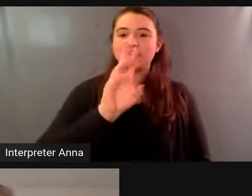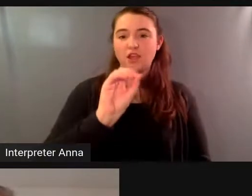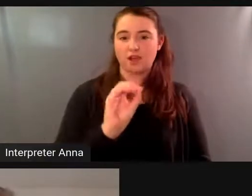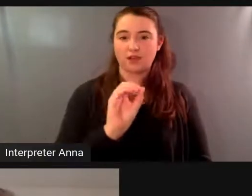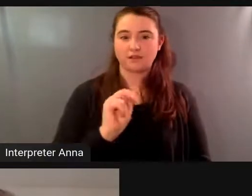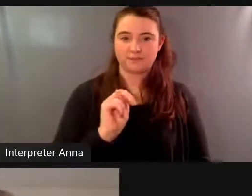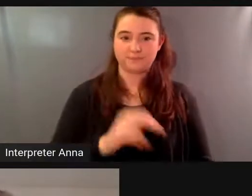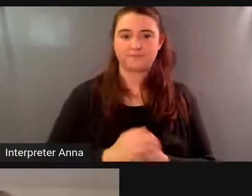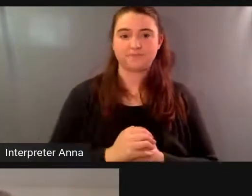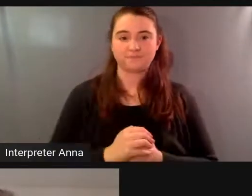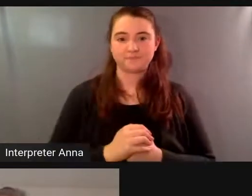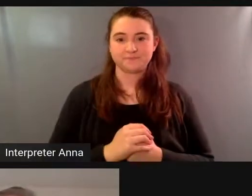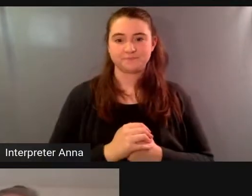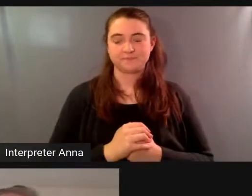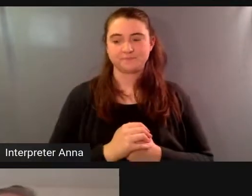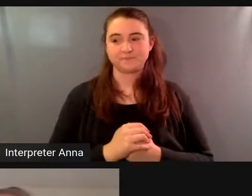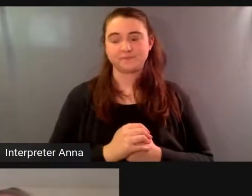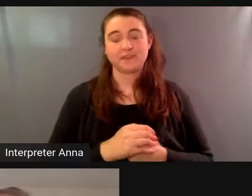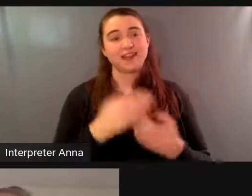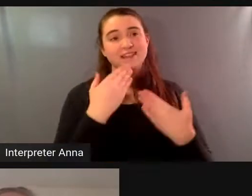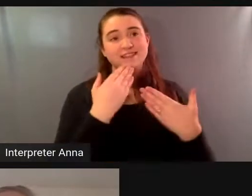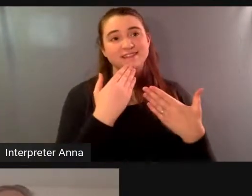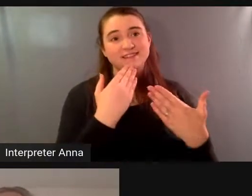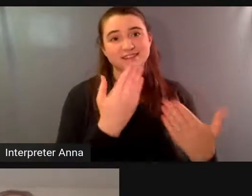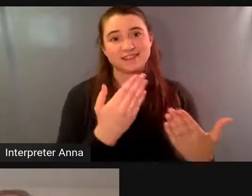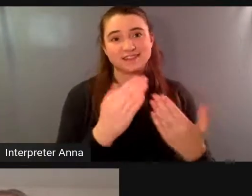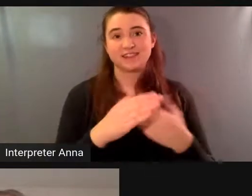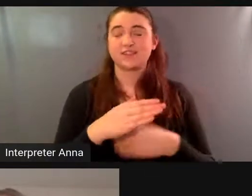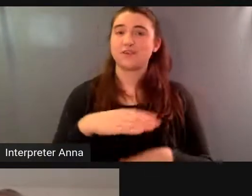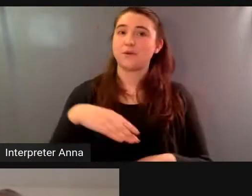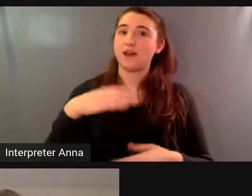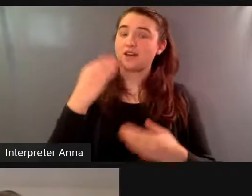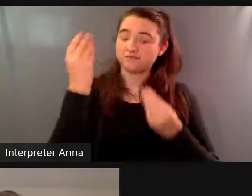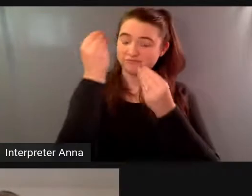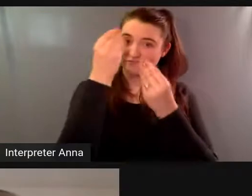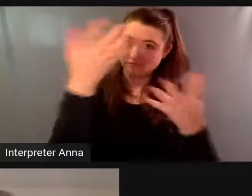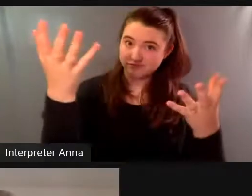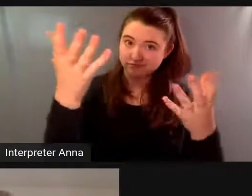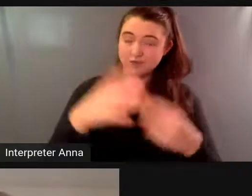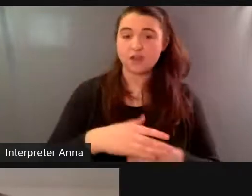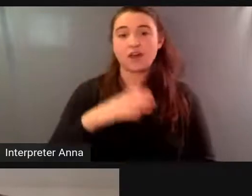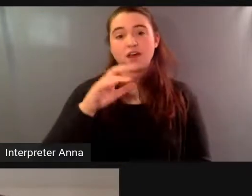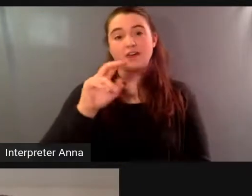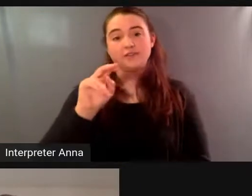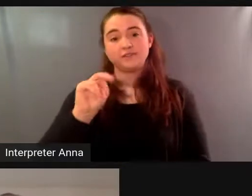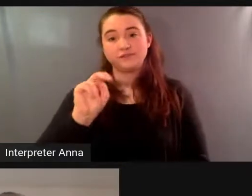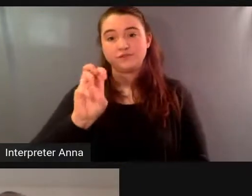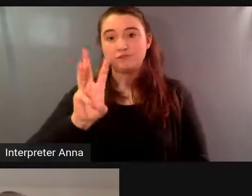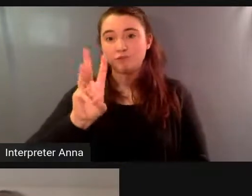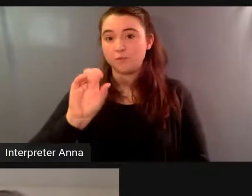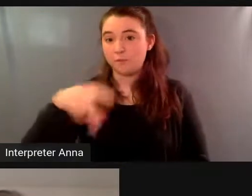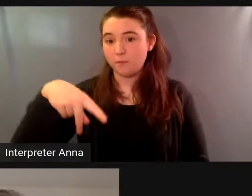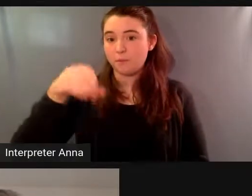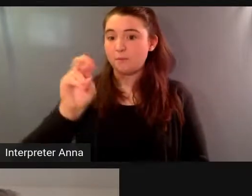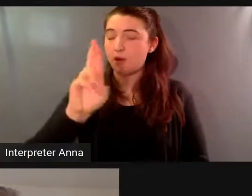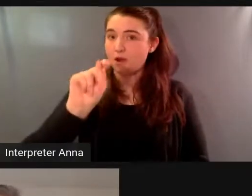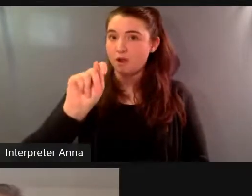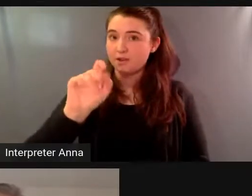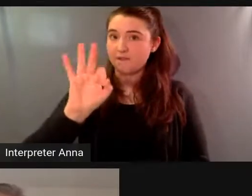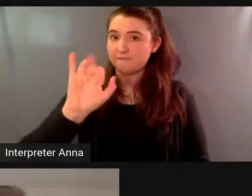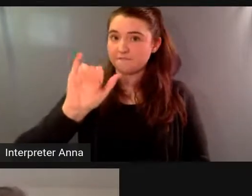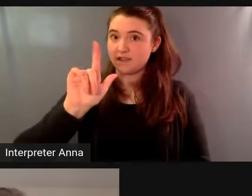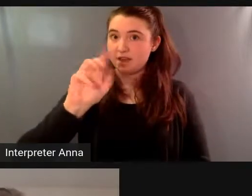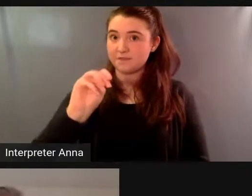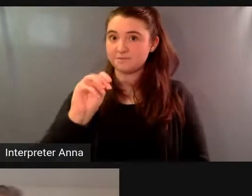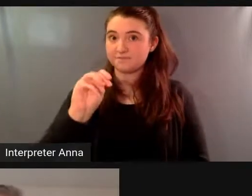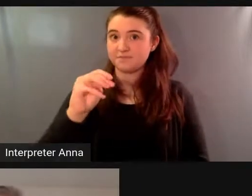note to the camden viewers that newport film is a year-round documentary screening series based in newport rhode island uh we are heading into